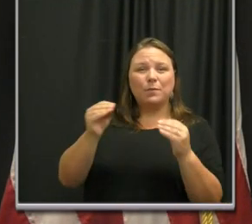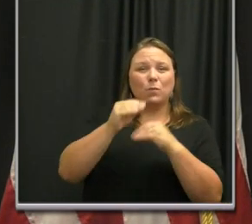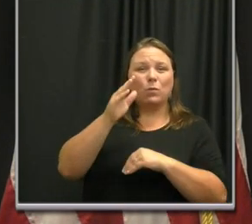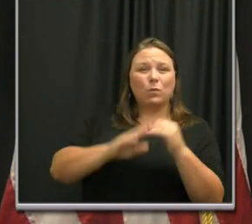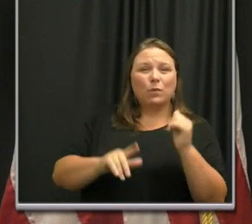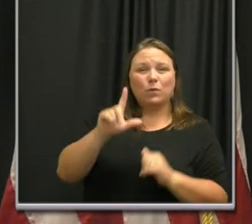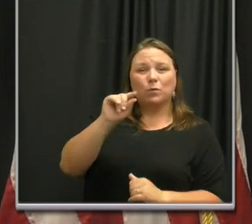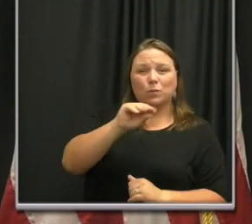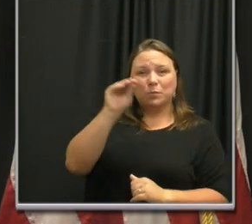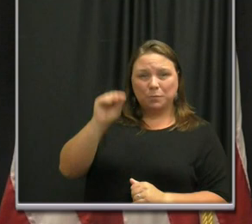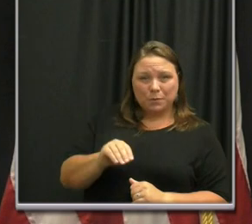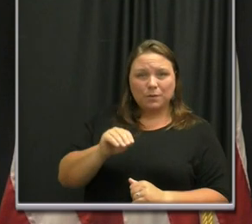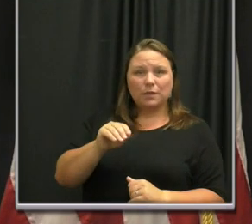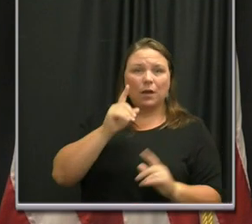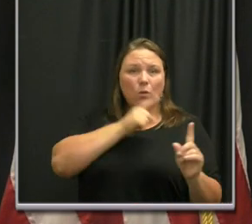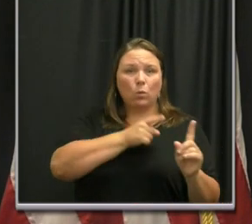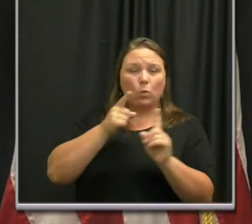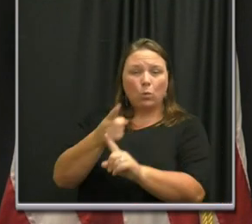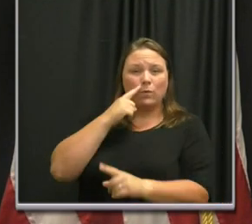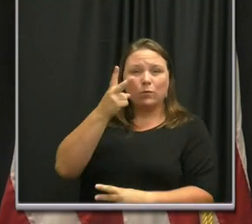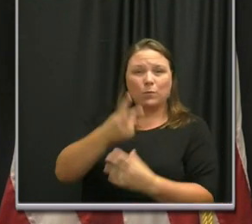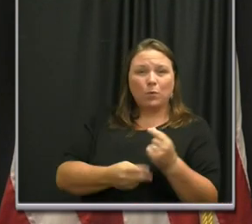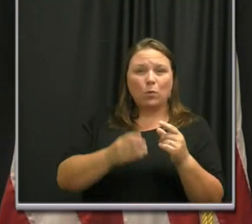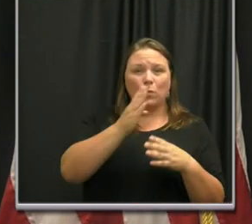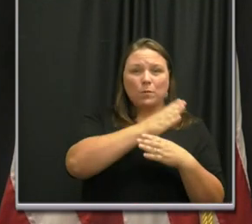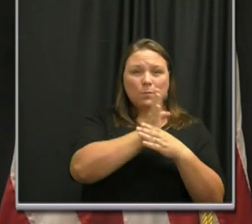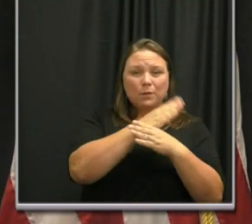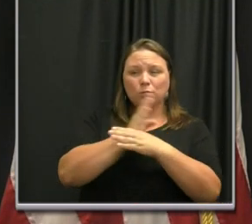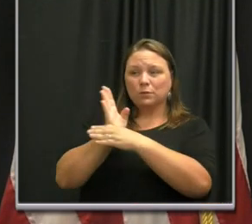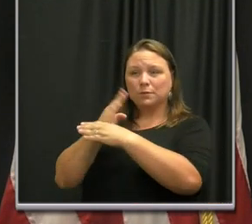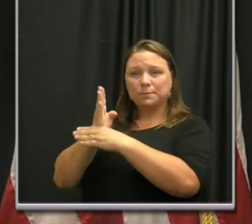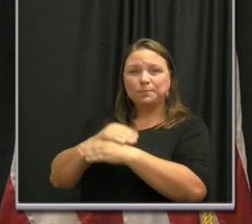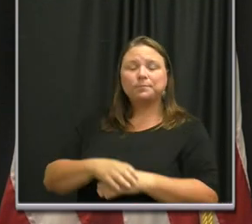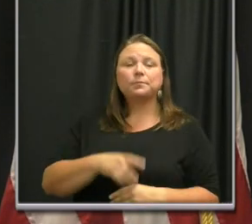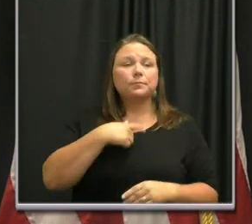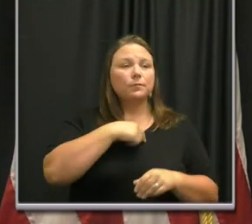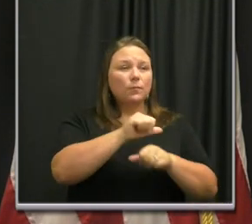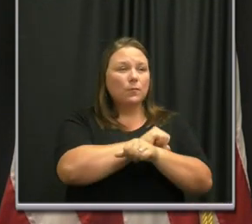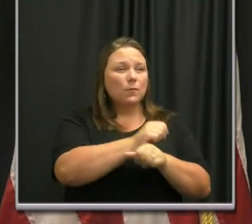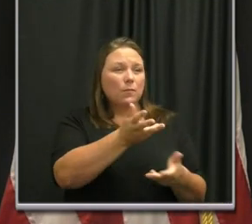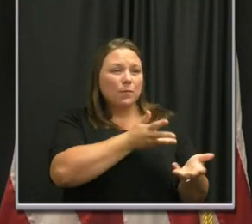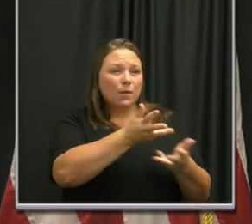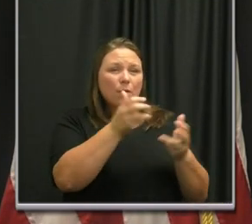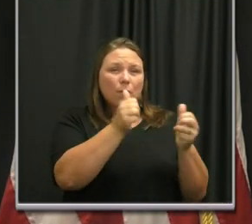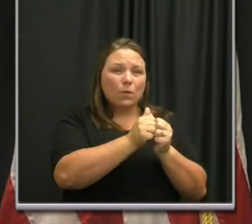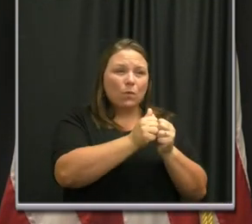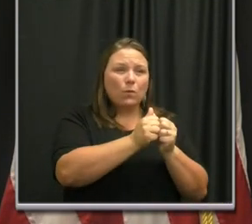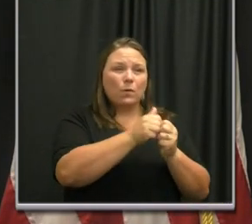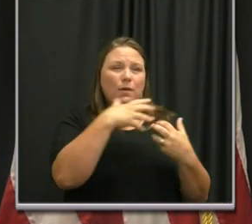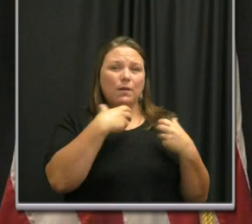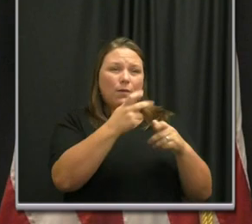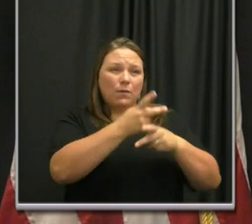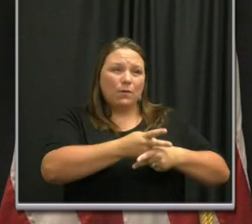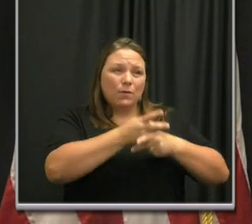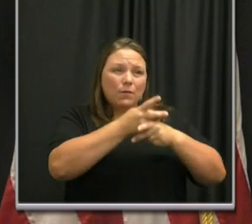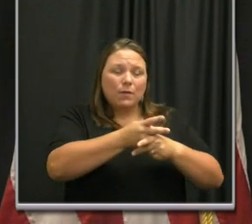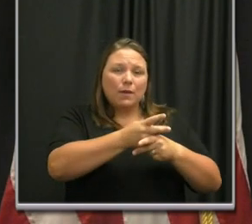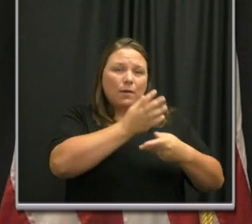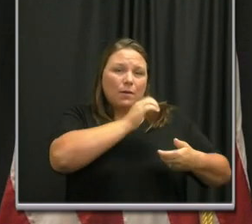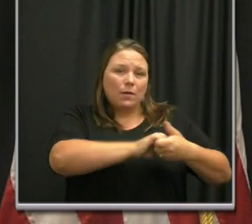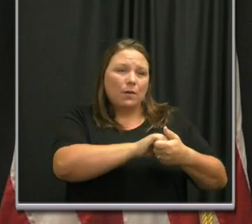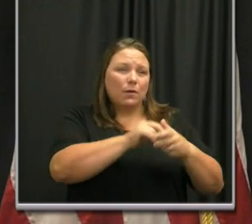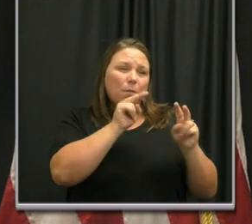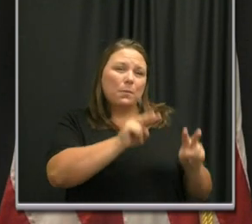20 percent for both metrics. We are working closely with our local health care partners to monitor our hospital